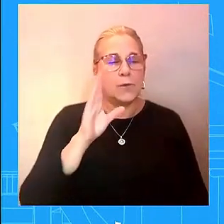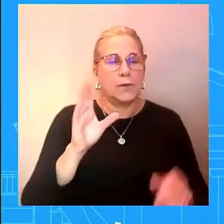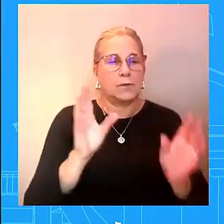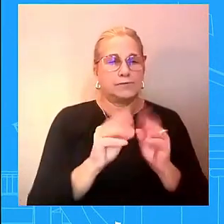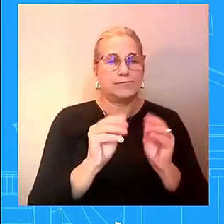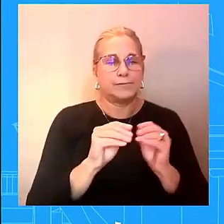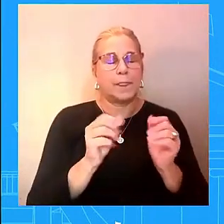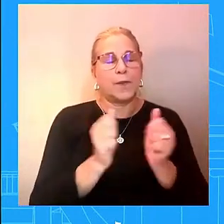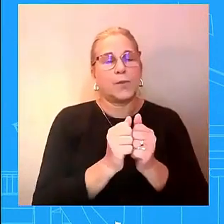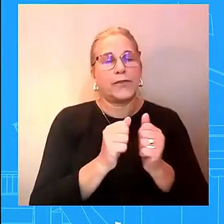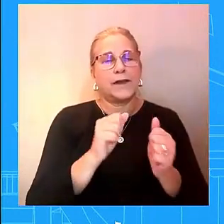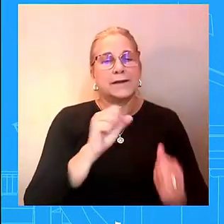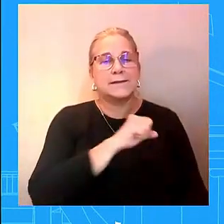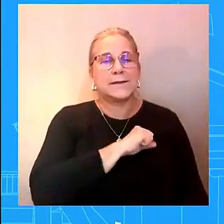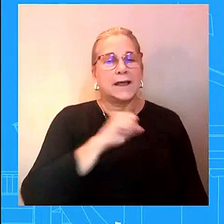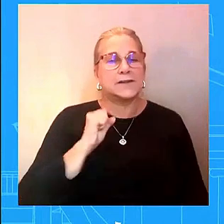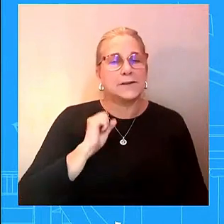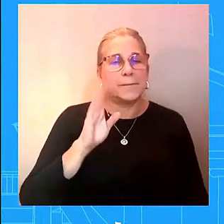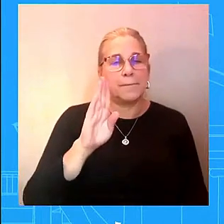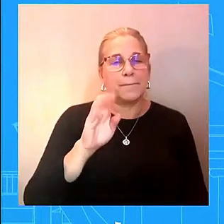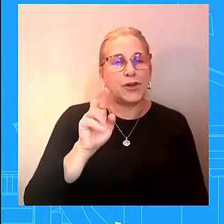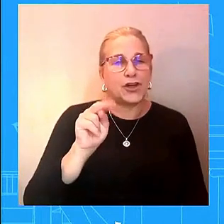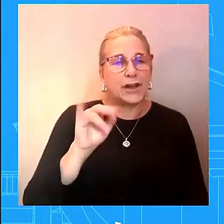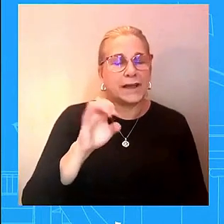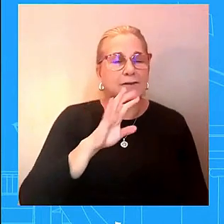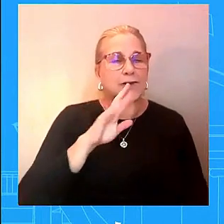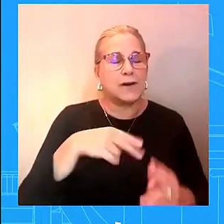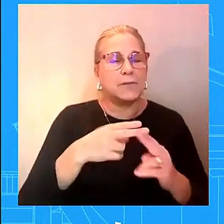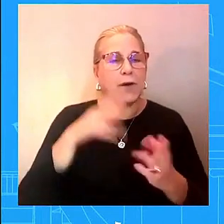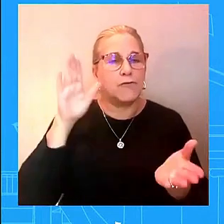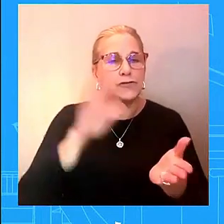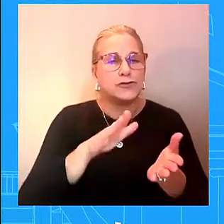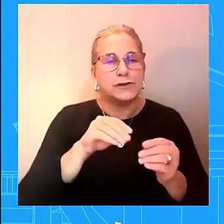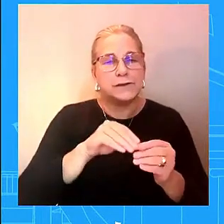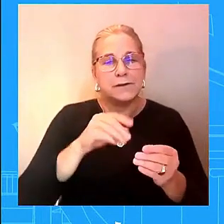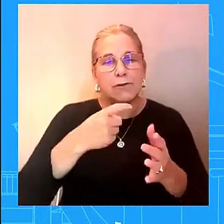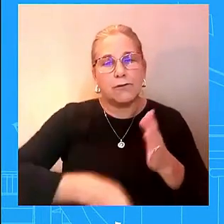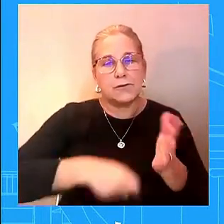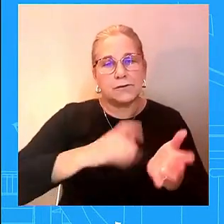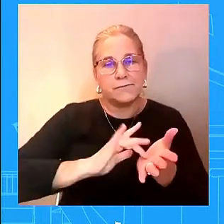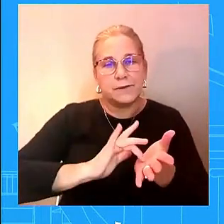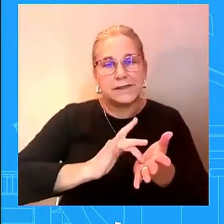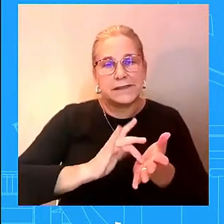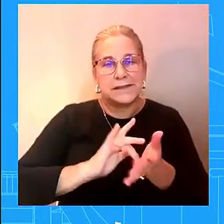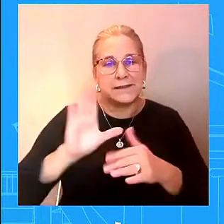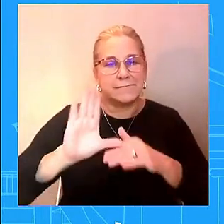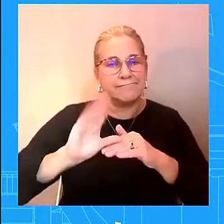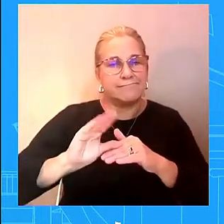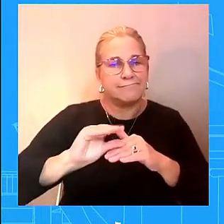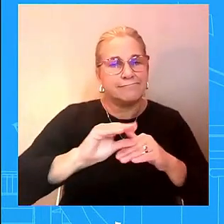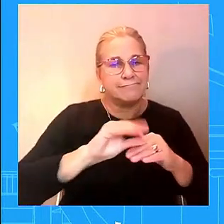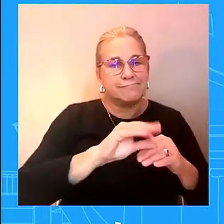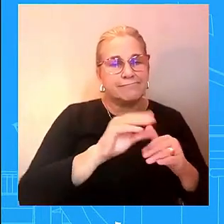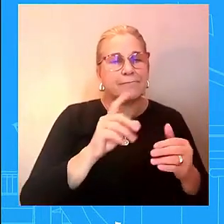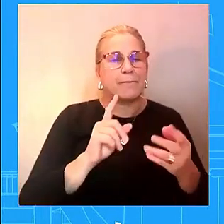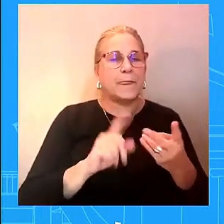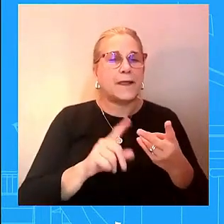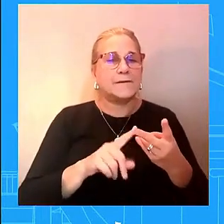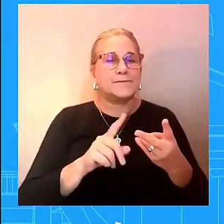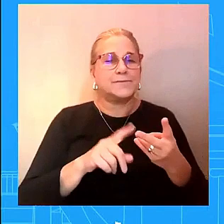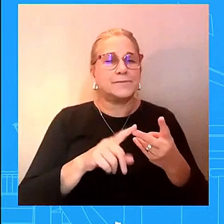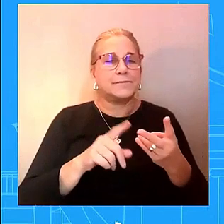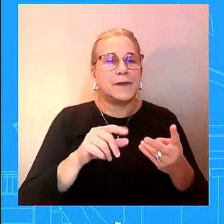expected to discuss new data on savings for the first year for the first year thanks to the inflation reduction act he will also make a